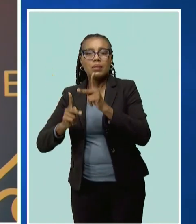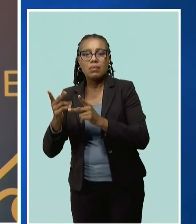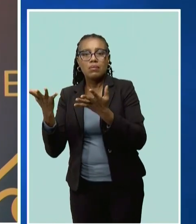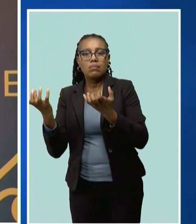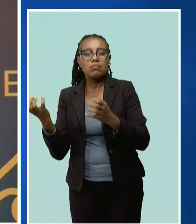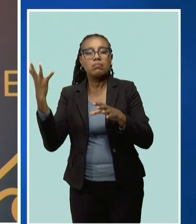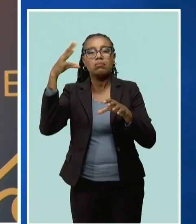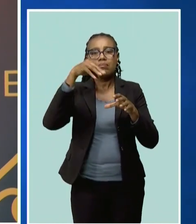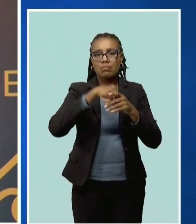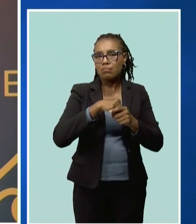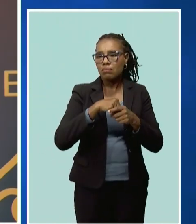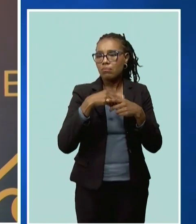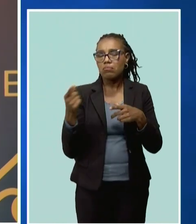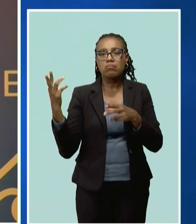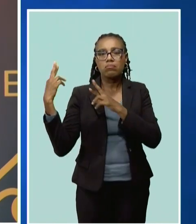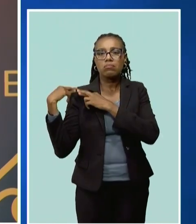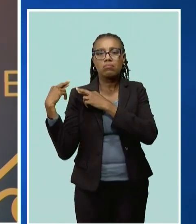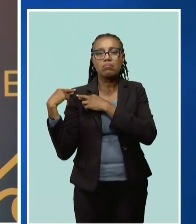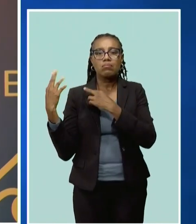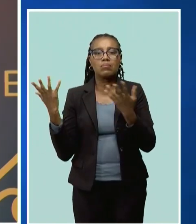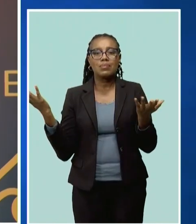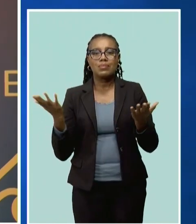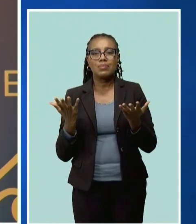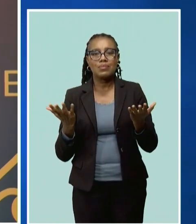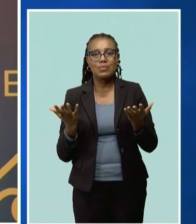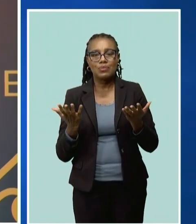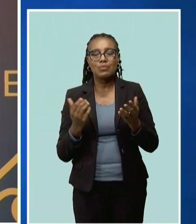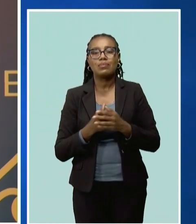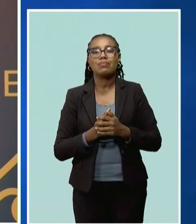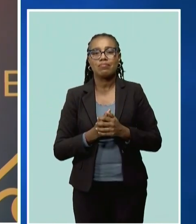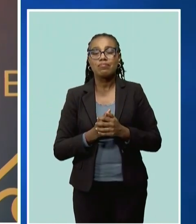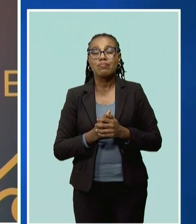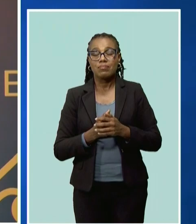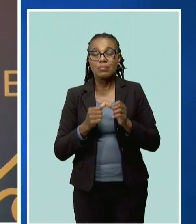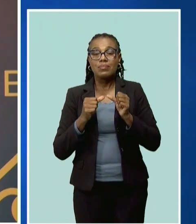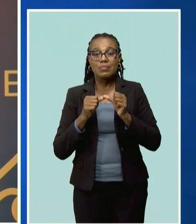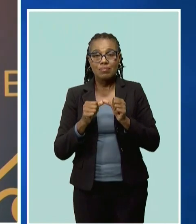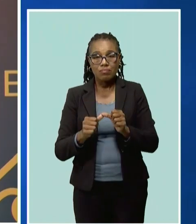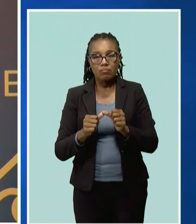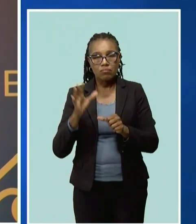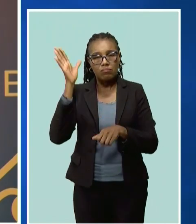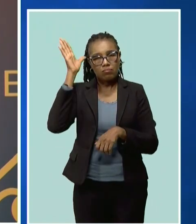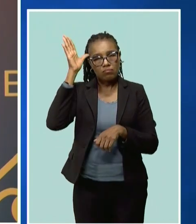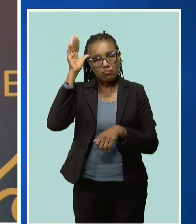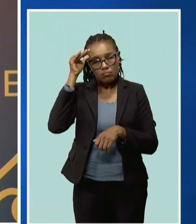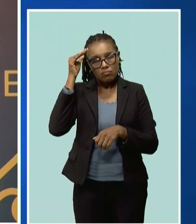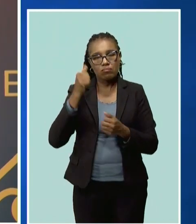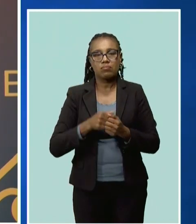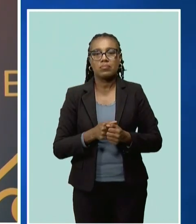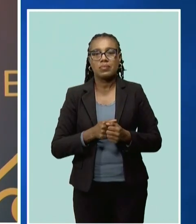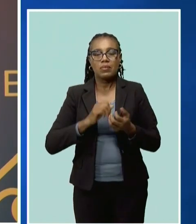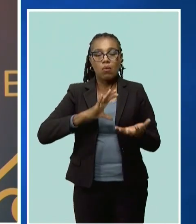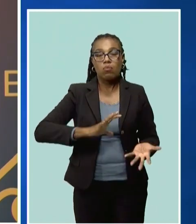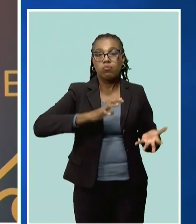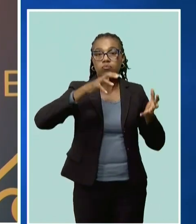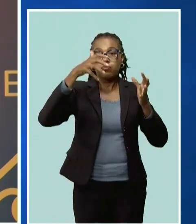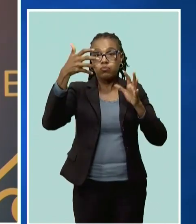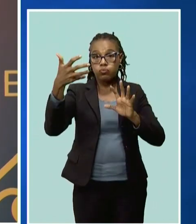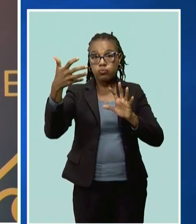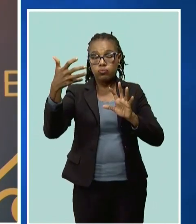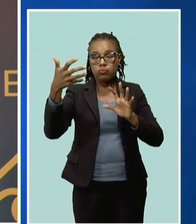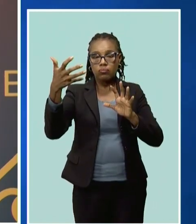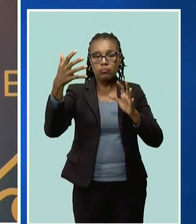stakeholders is to ensure that disaster resilience and, more specifically,